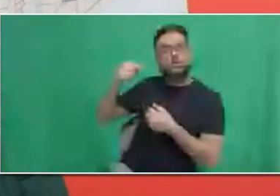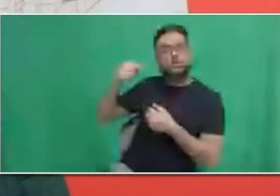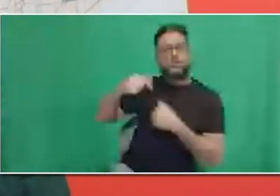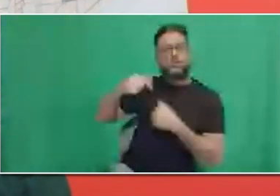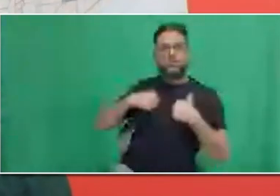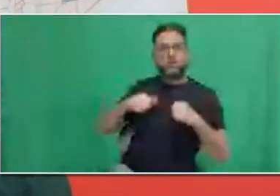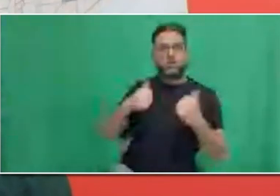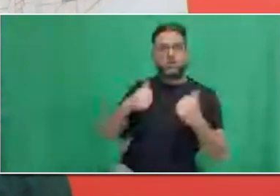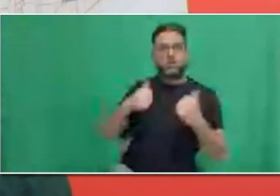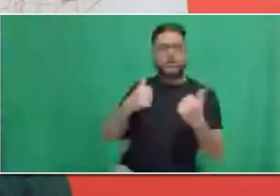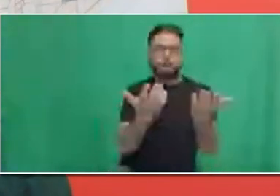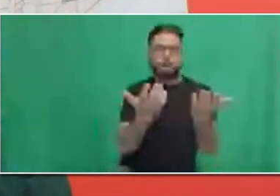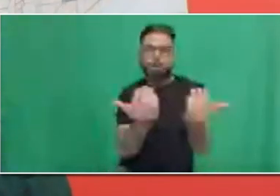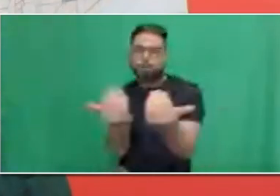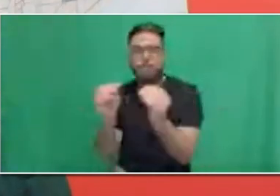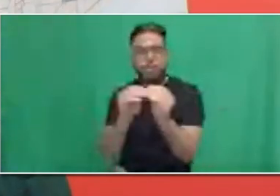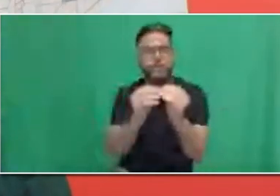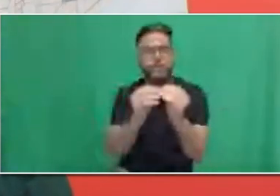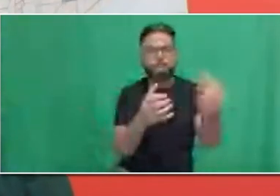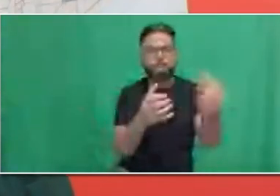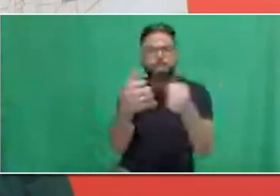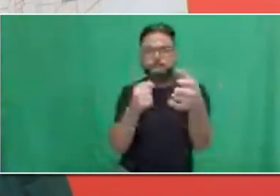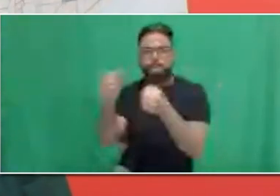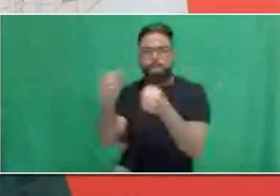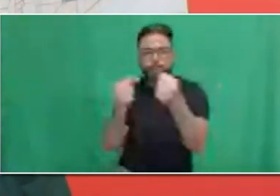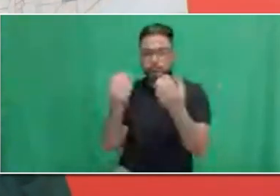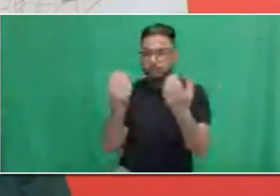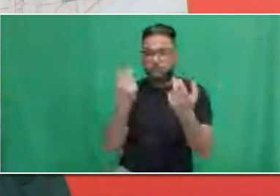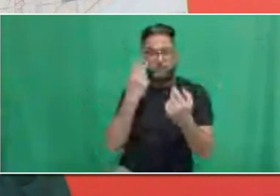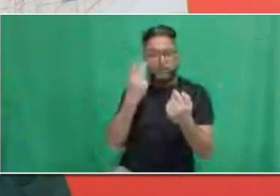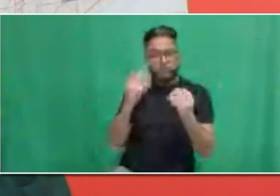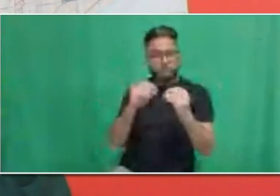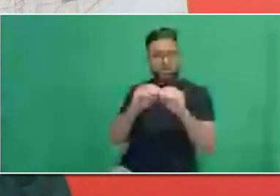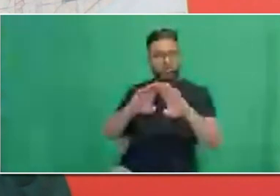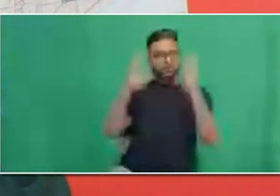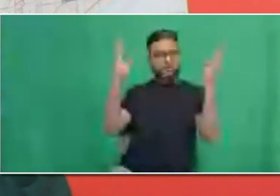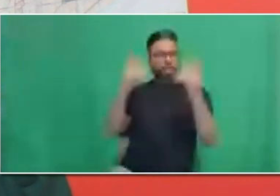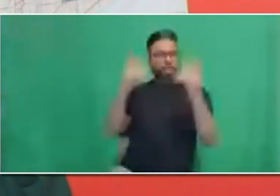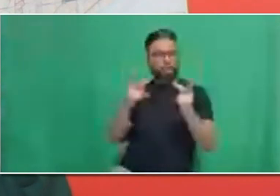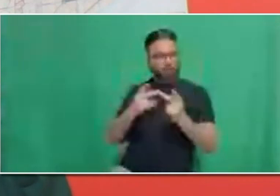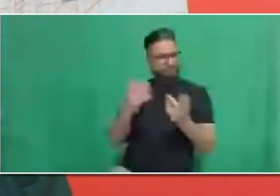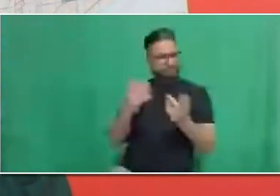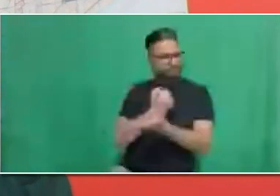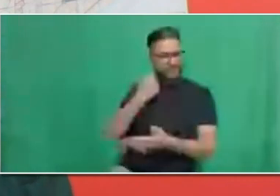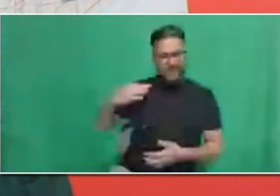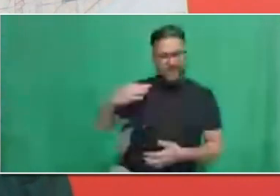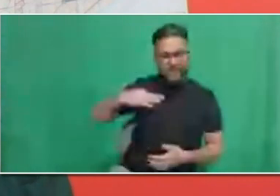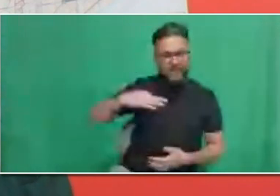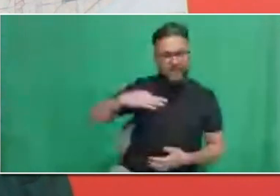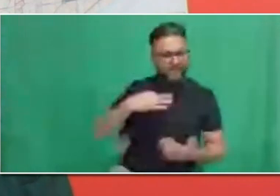Great. So, here's one. What happens if I need help with my interview skills?